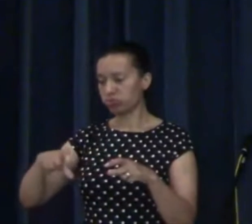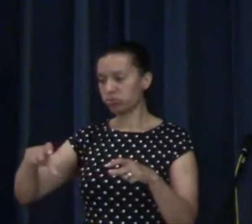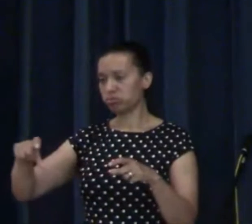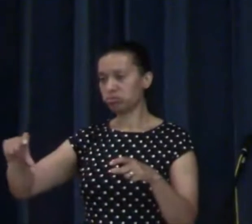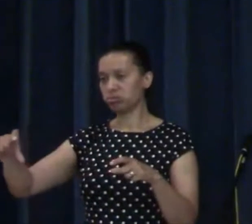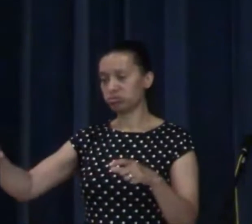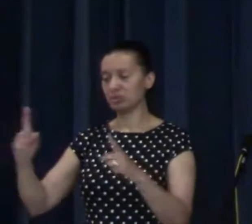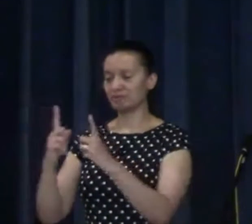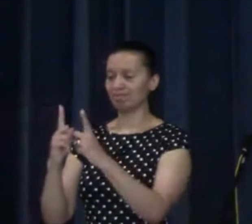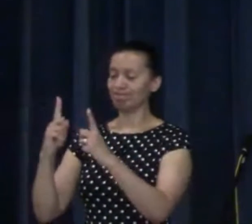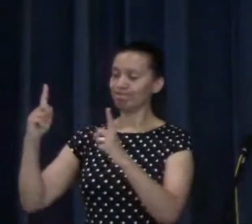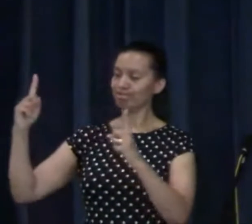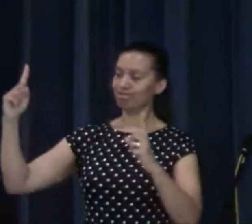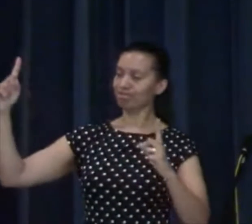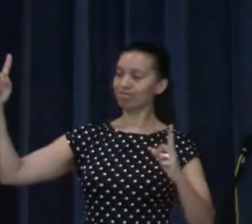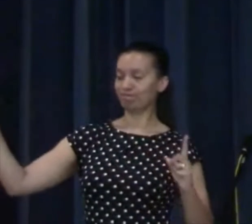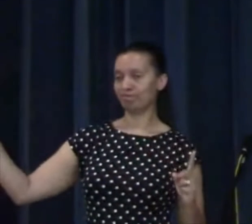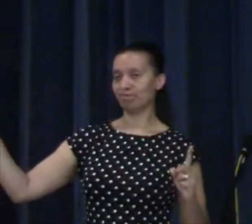That's called hell.